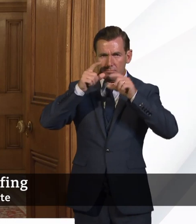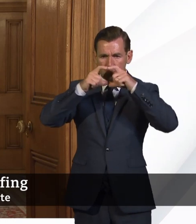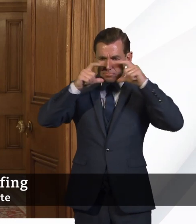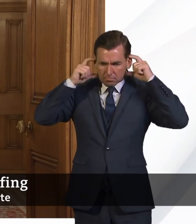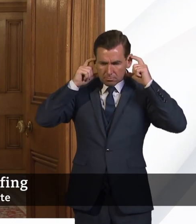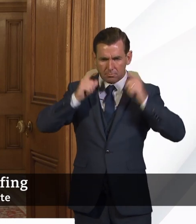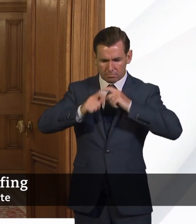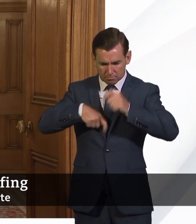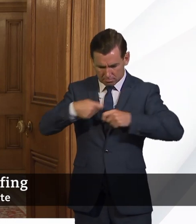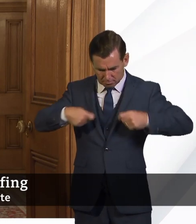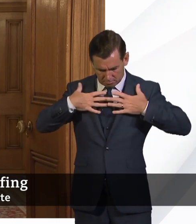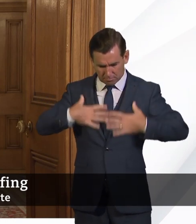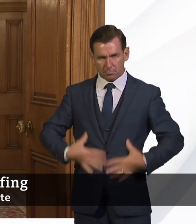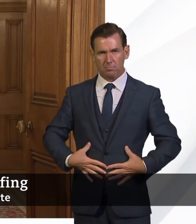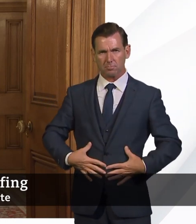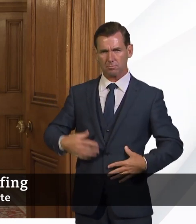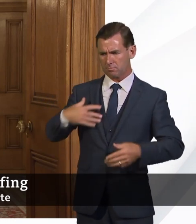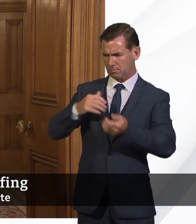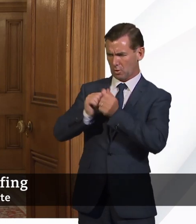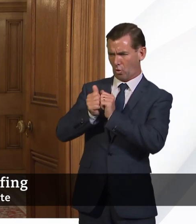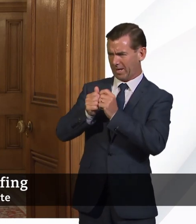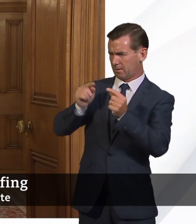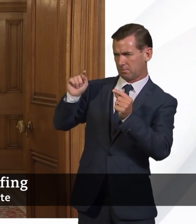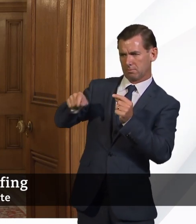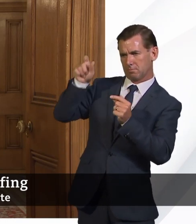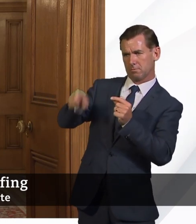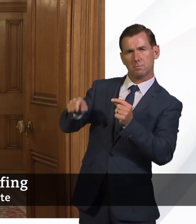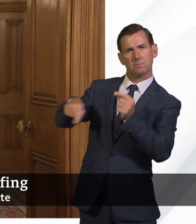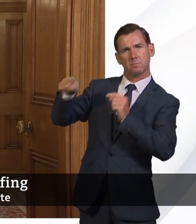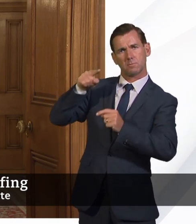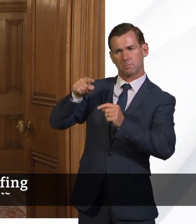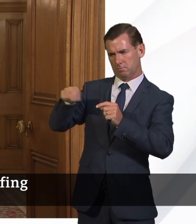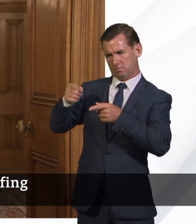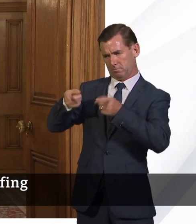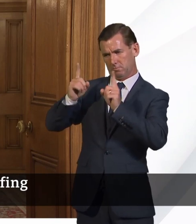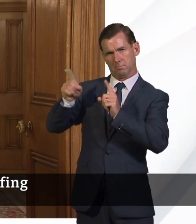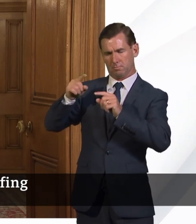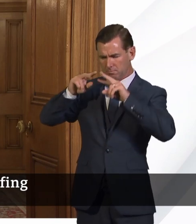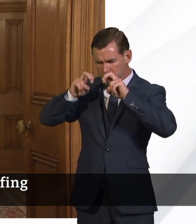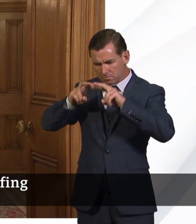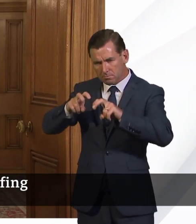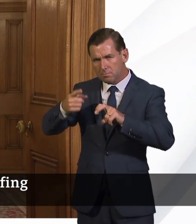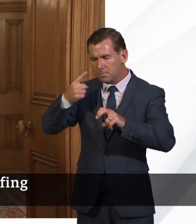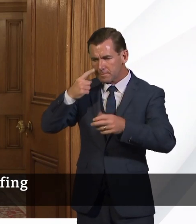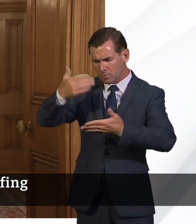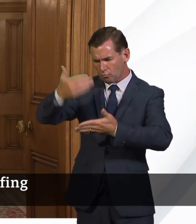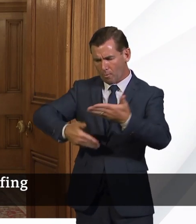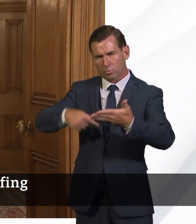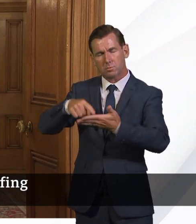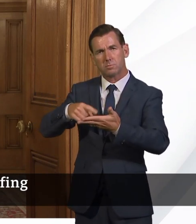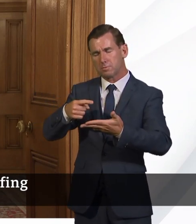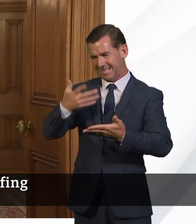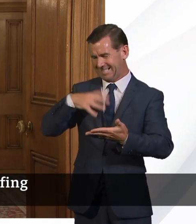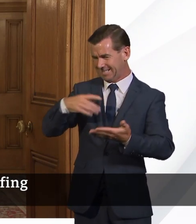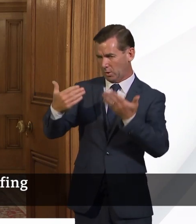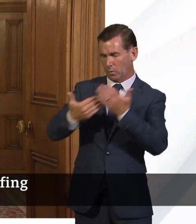Minister, Kemi Badenoch, is now in the process of working with that report to come out with a series of